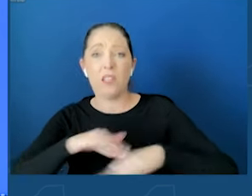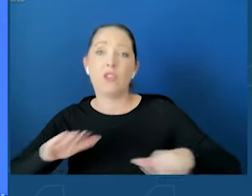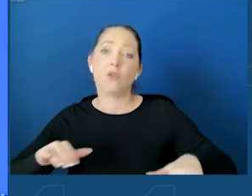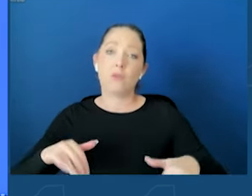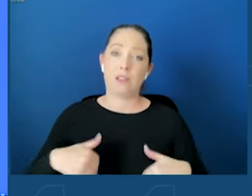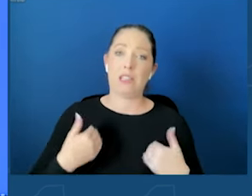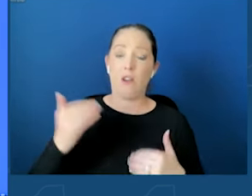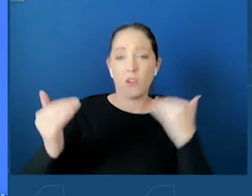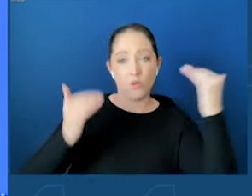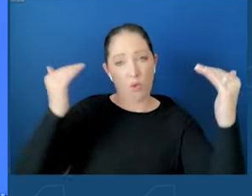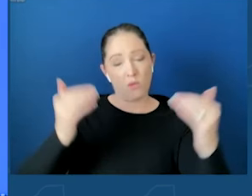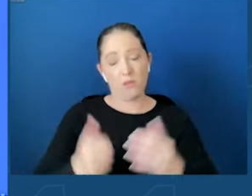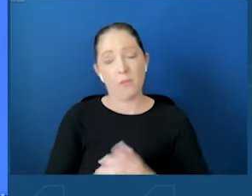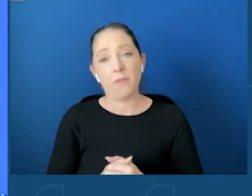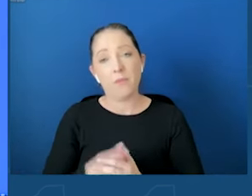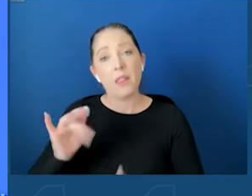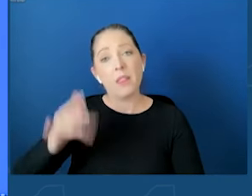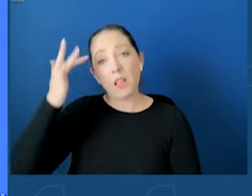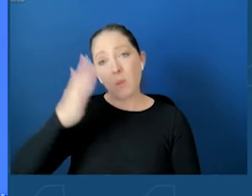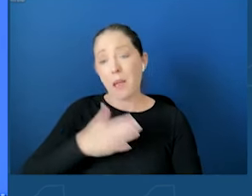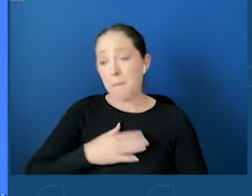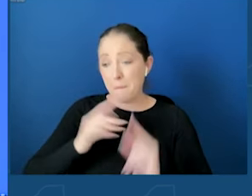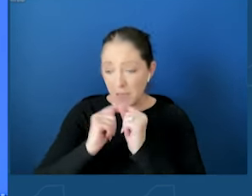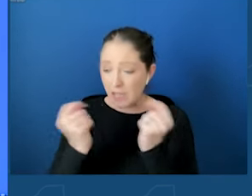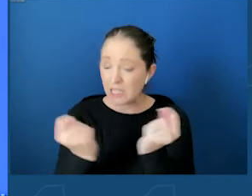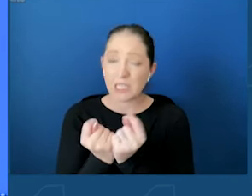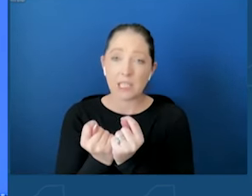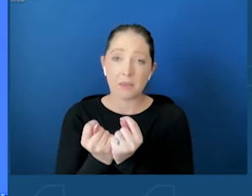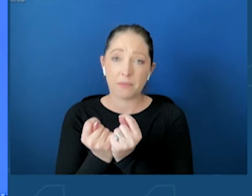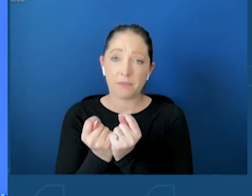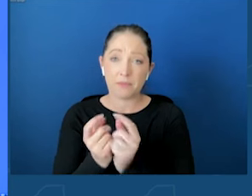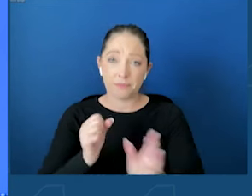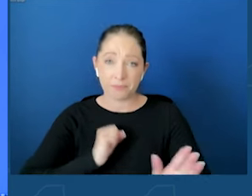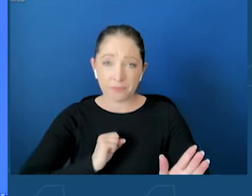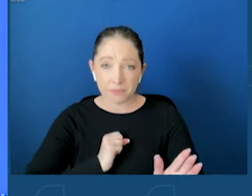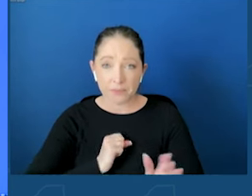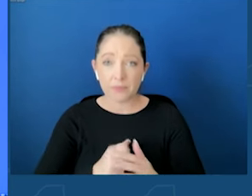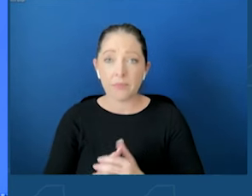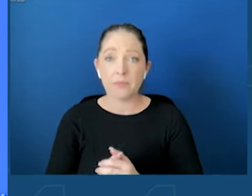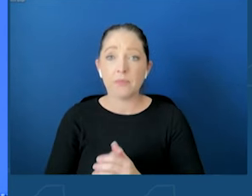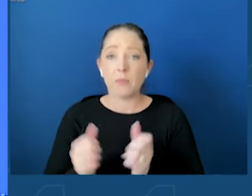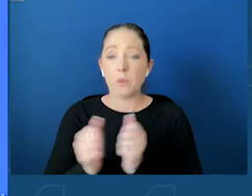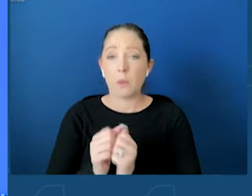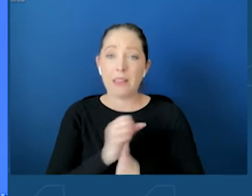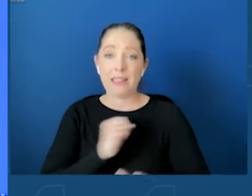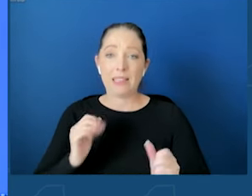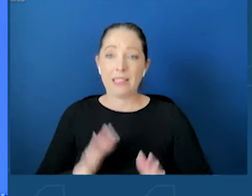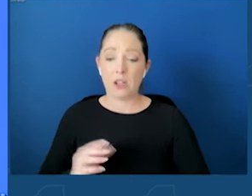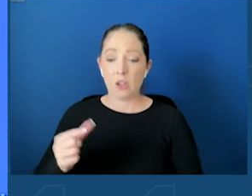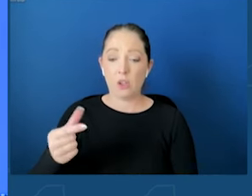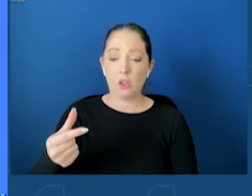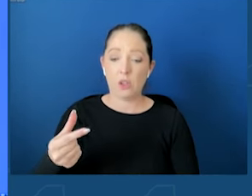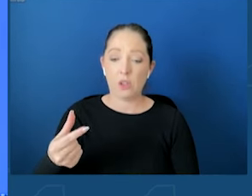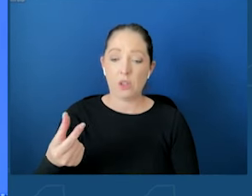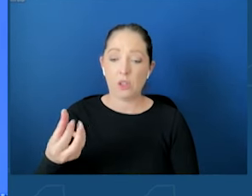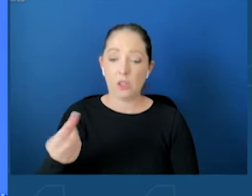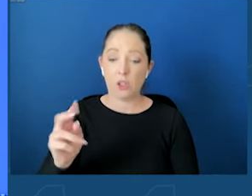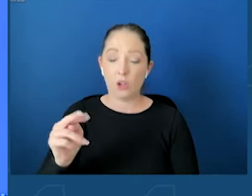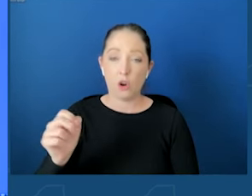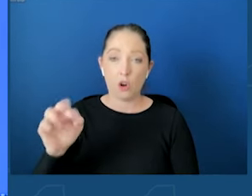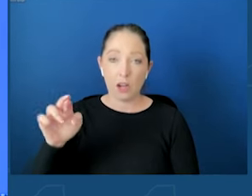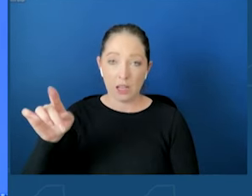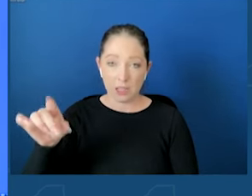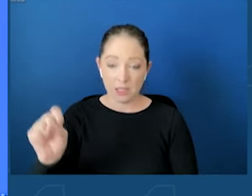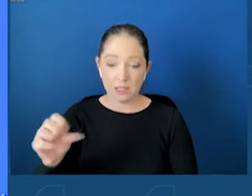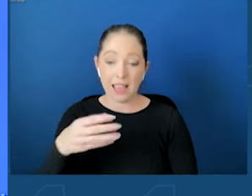team worked very closely with Senator Granardis and Assemblymember Rosick to advance legislation